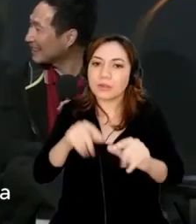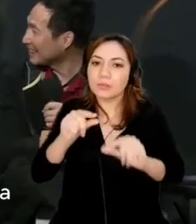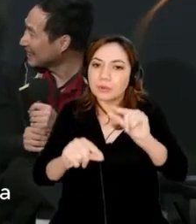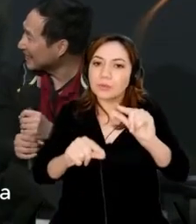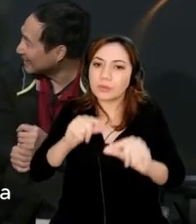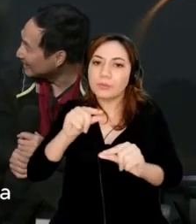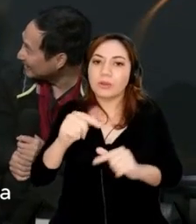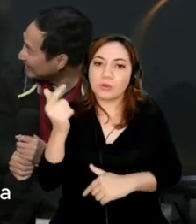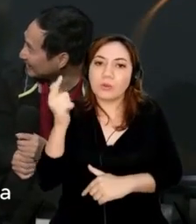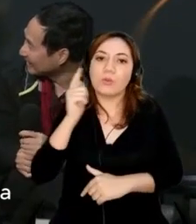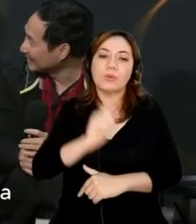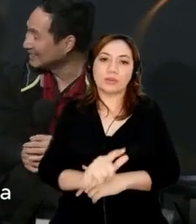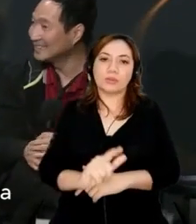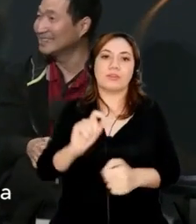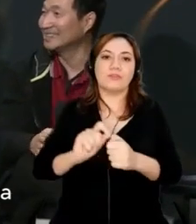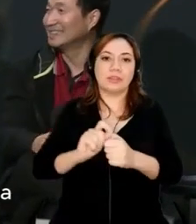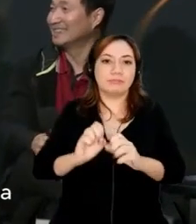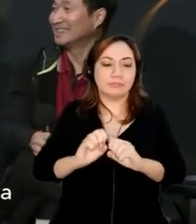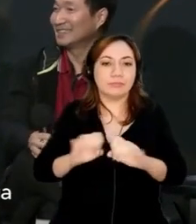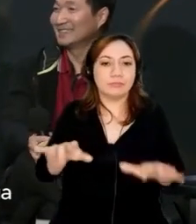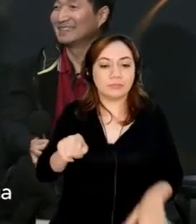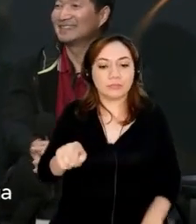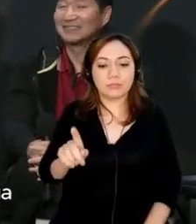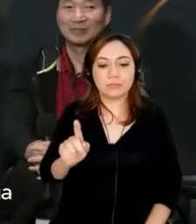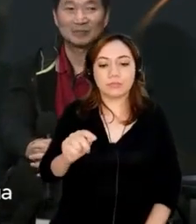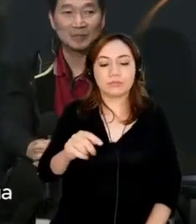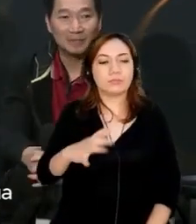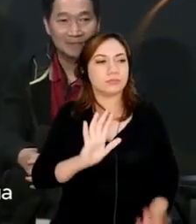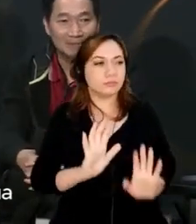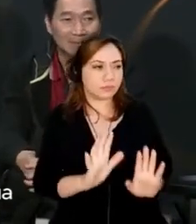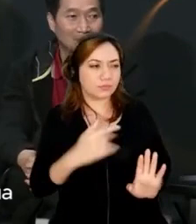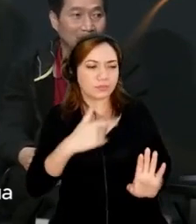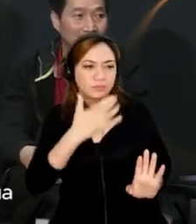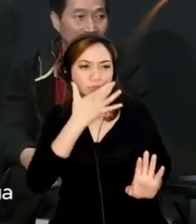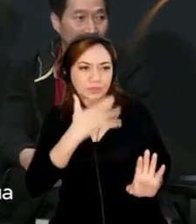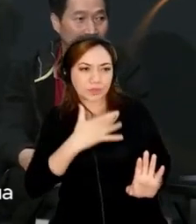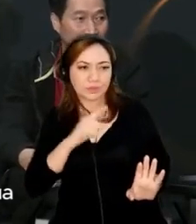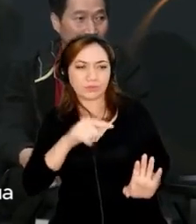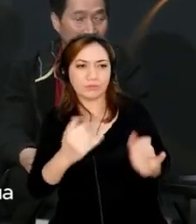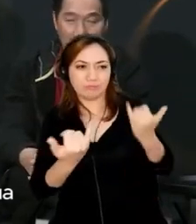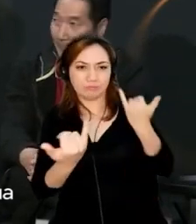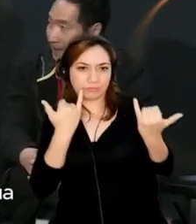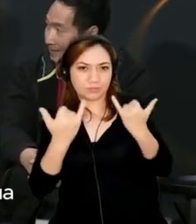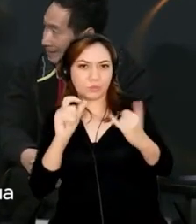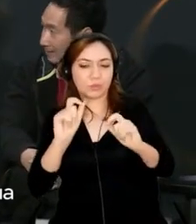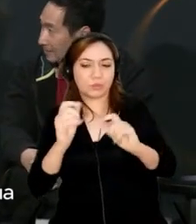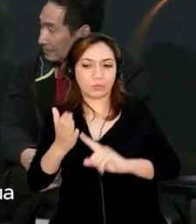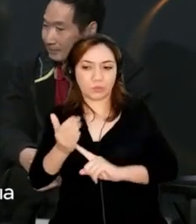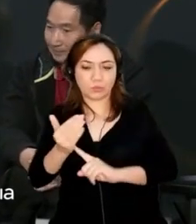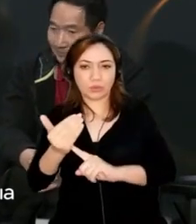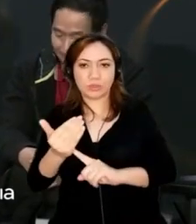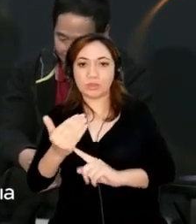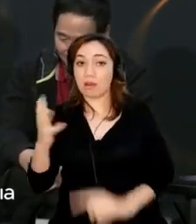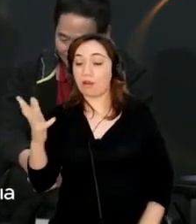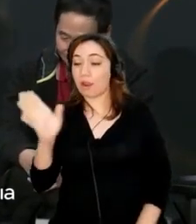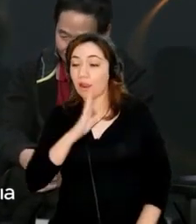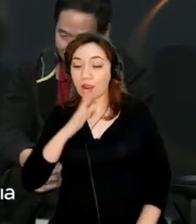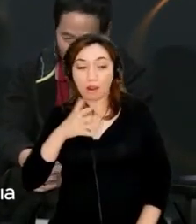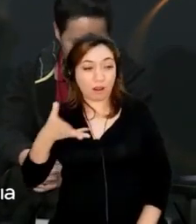So I think what I heard is technology is moving at a very rapid pace.